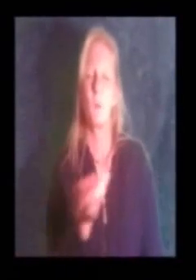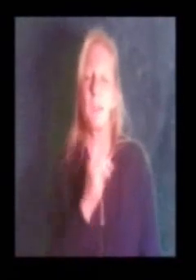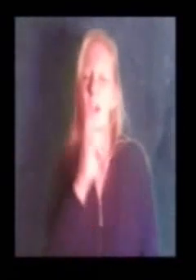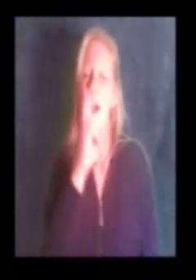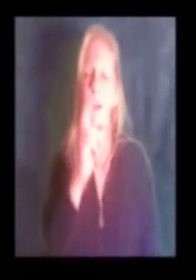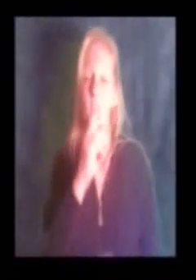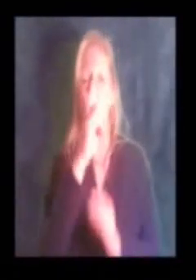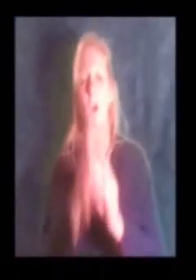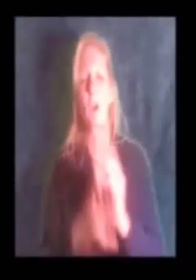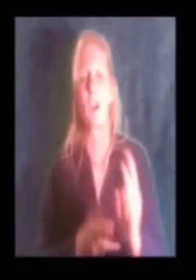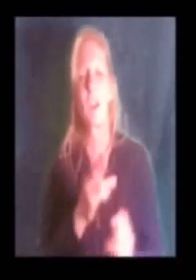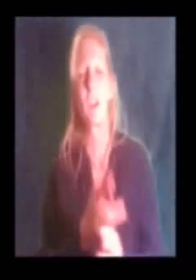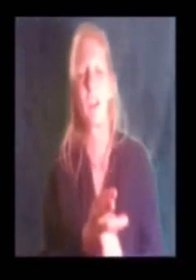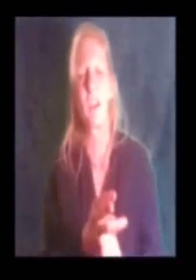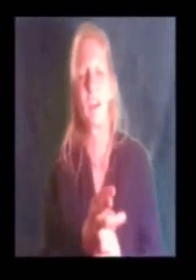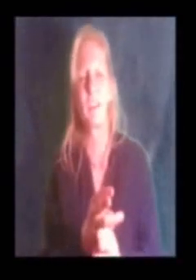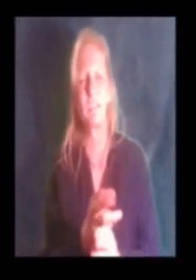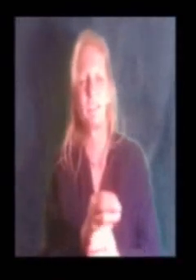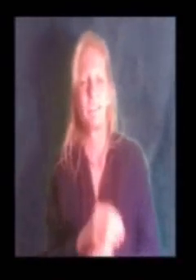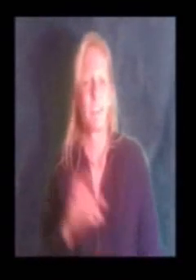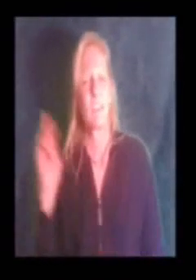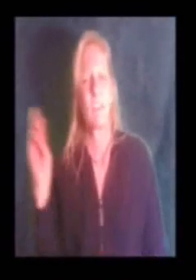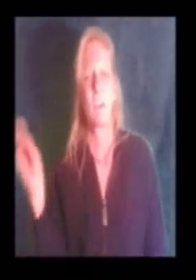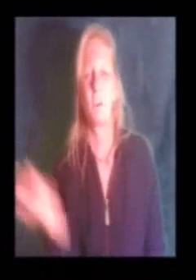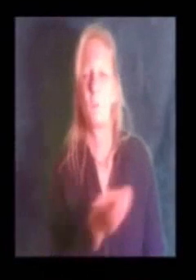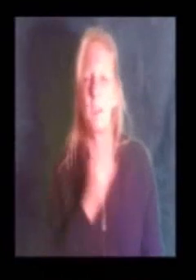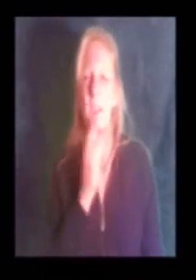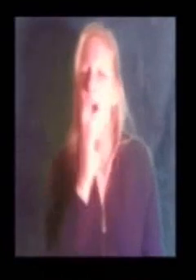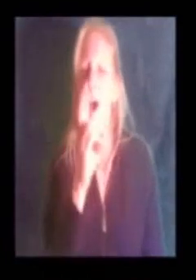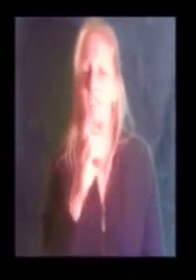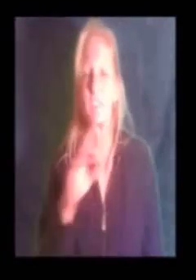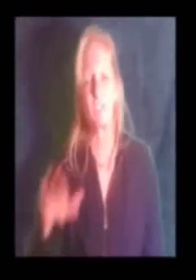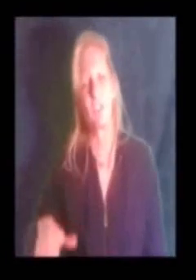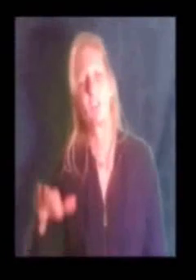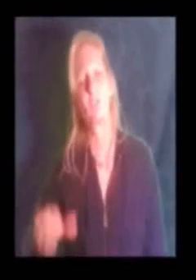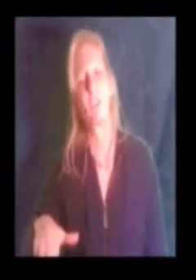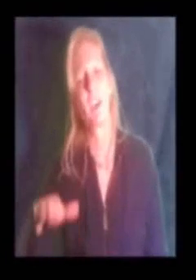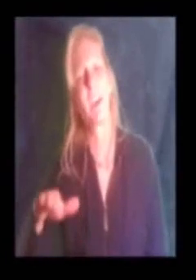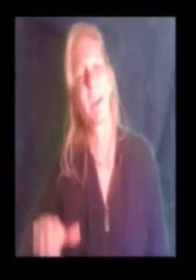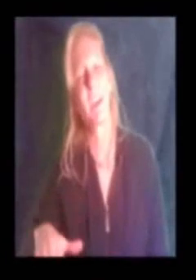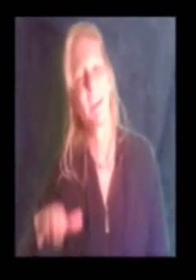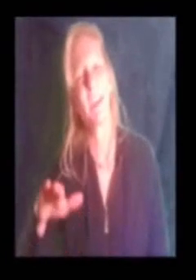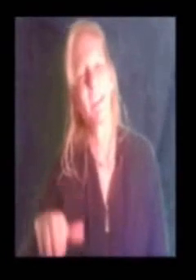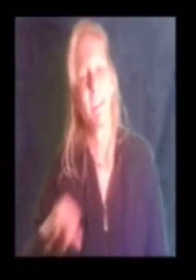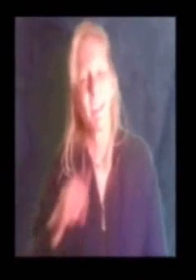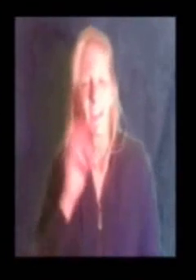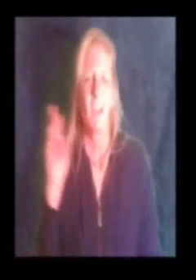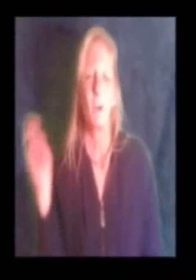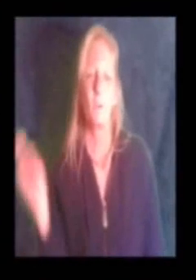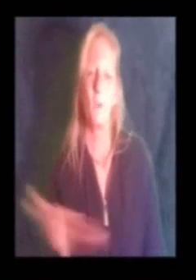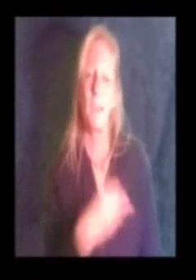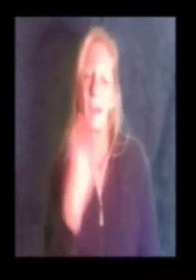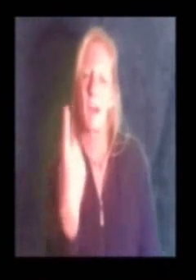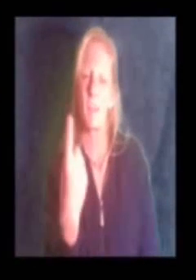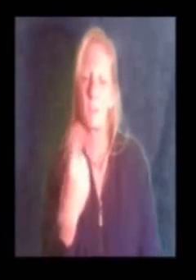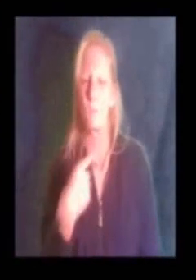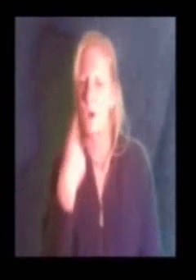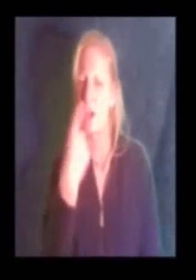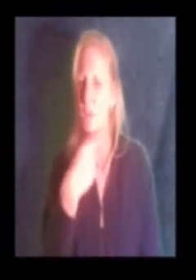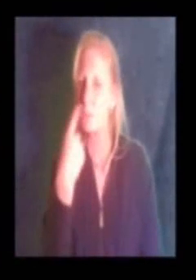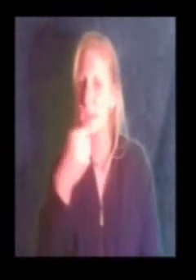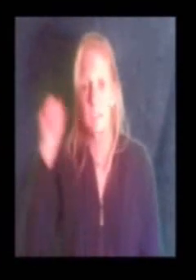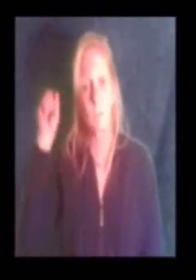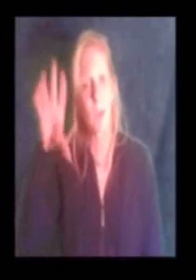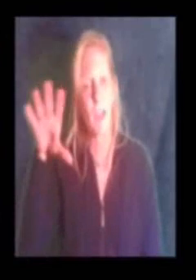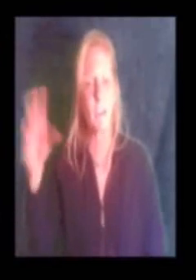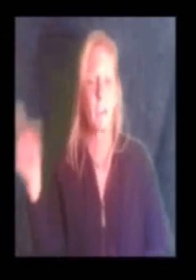We are the world, we are the children We are the